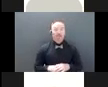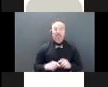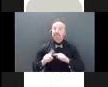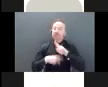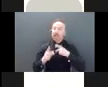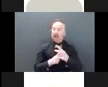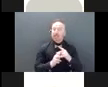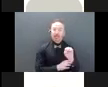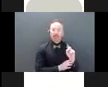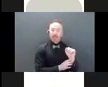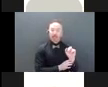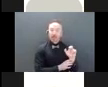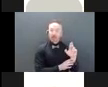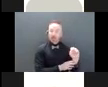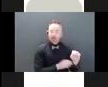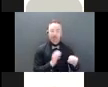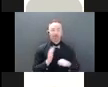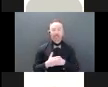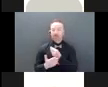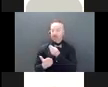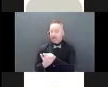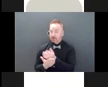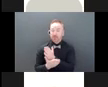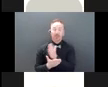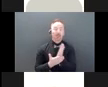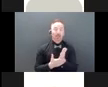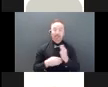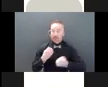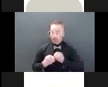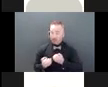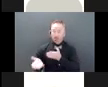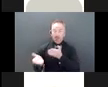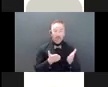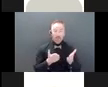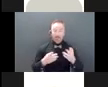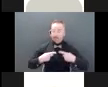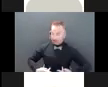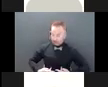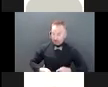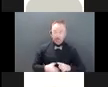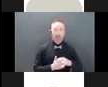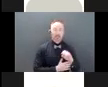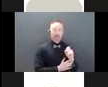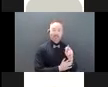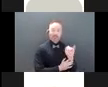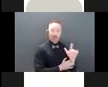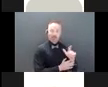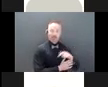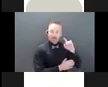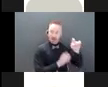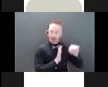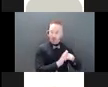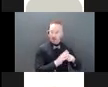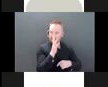abuse include financial, emotional, physical, sexual, and neglect. And we we